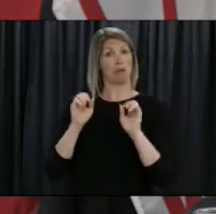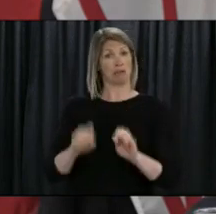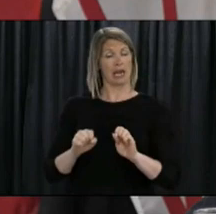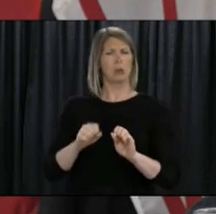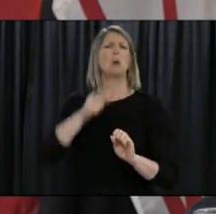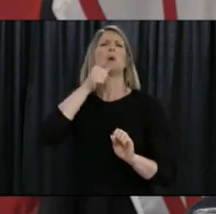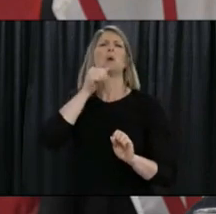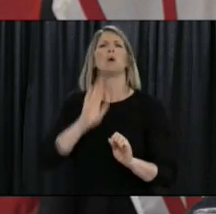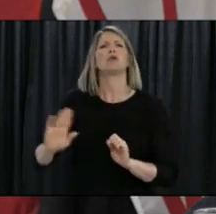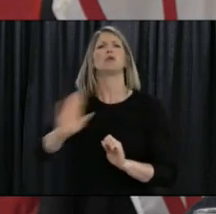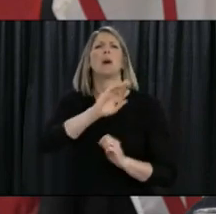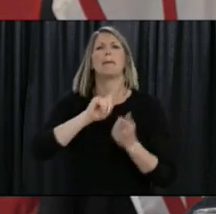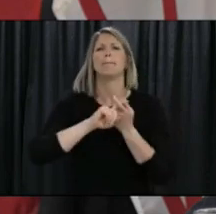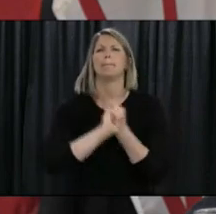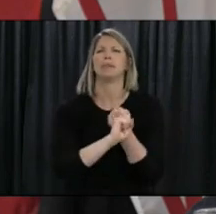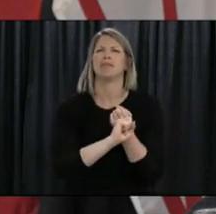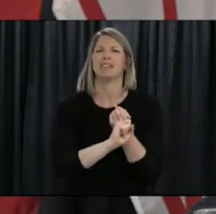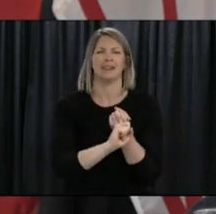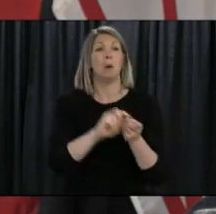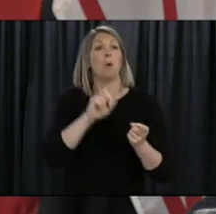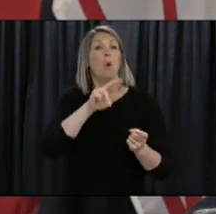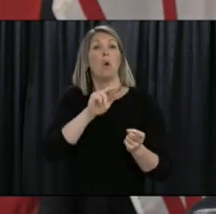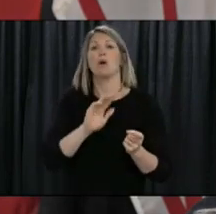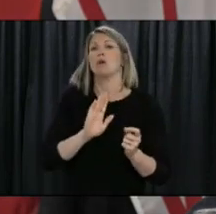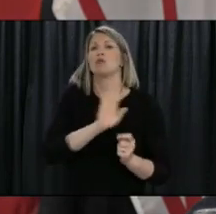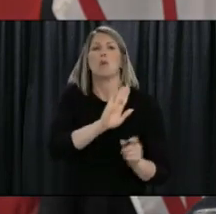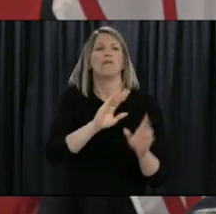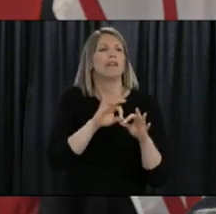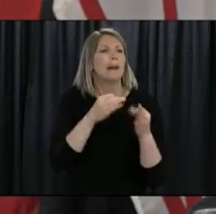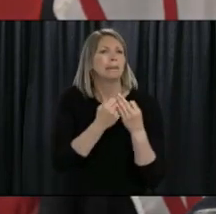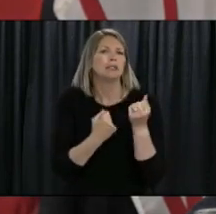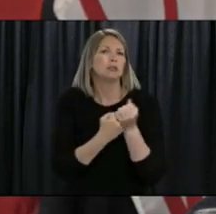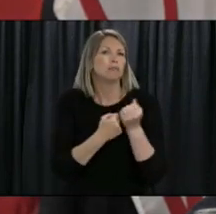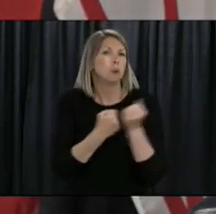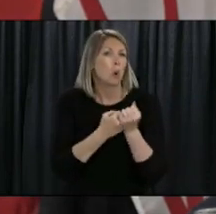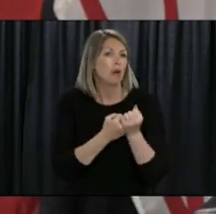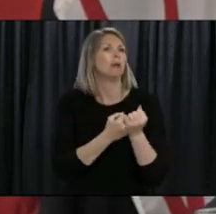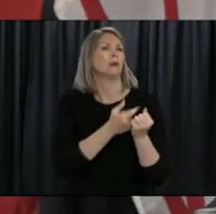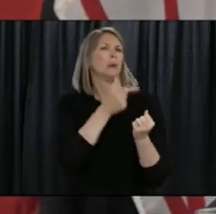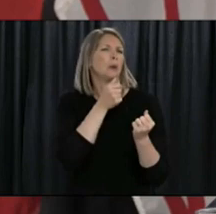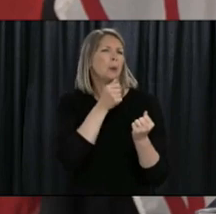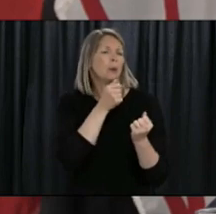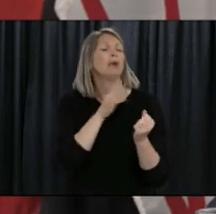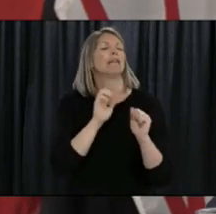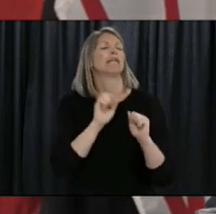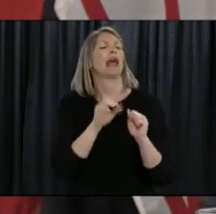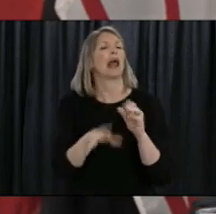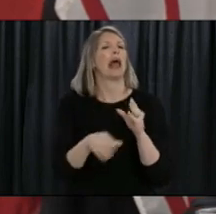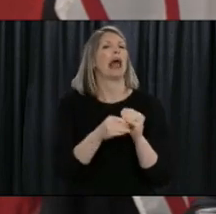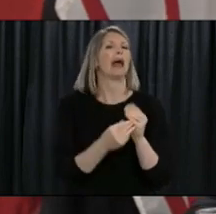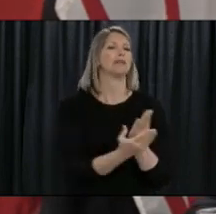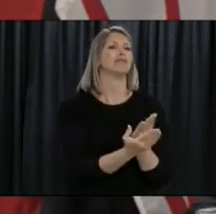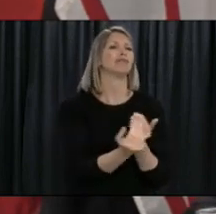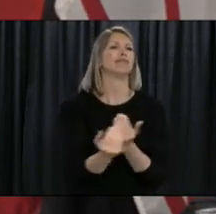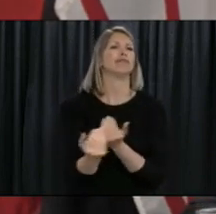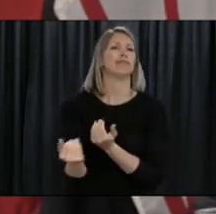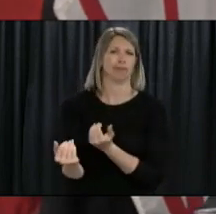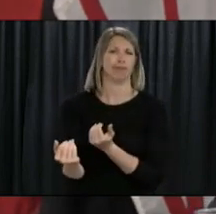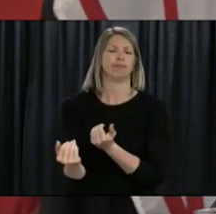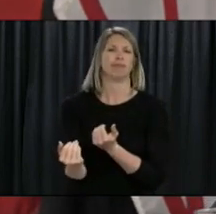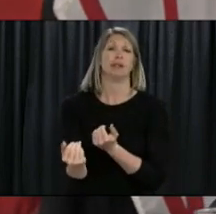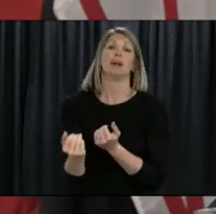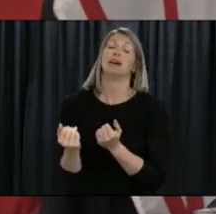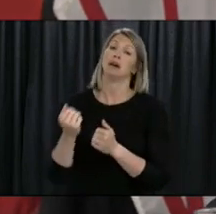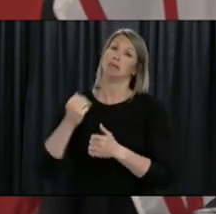in some cases, these are the people that support and comfort you. So as you do this, continue to make sure that you're responsible